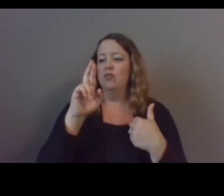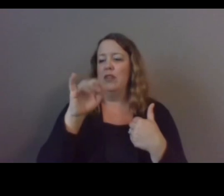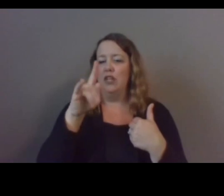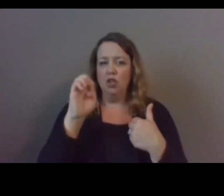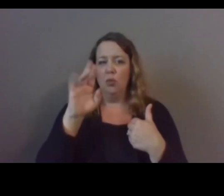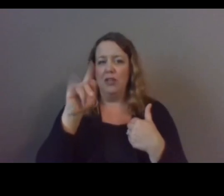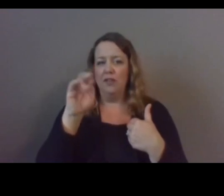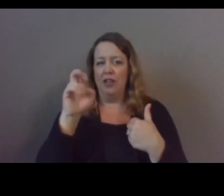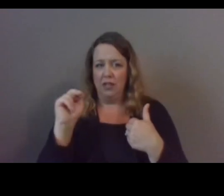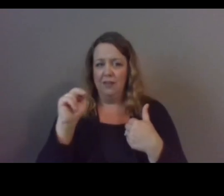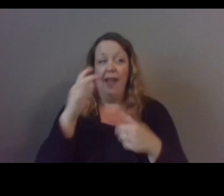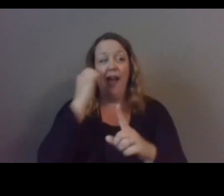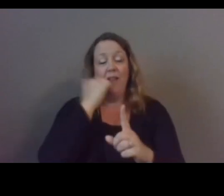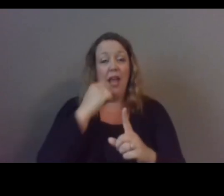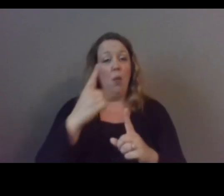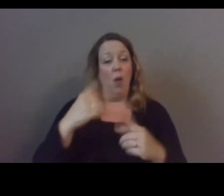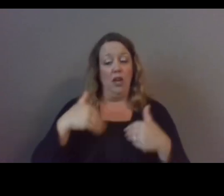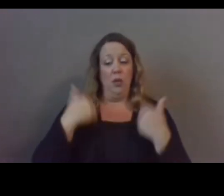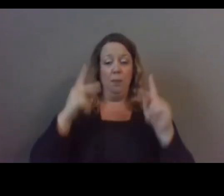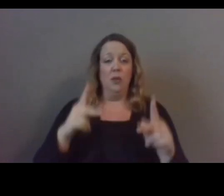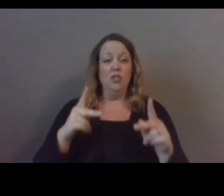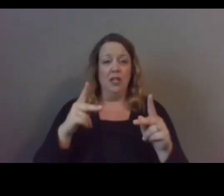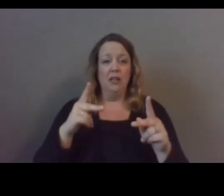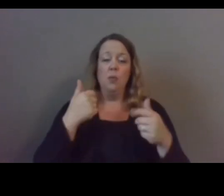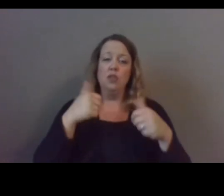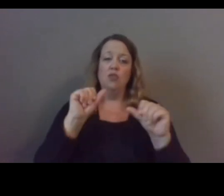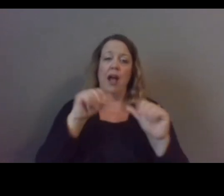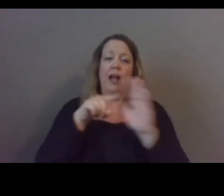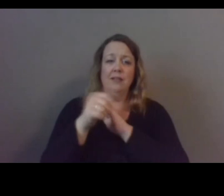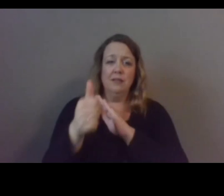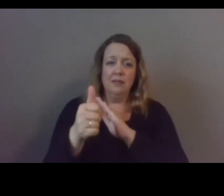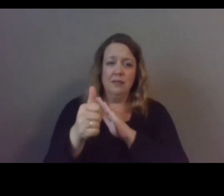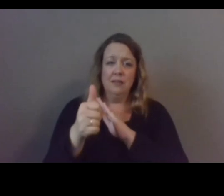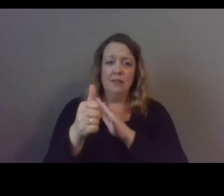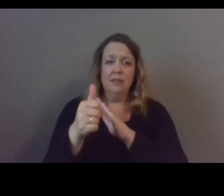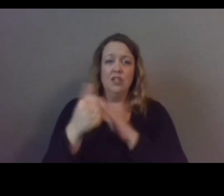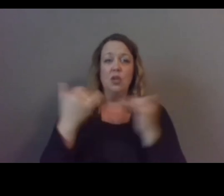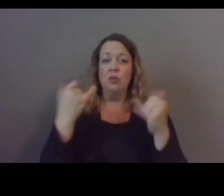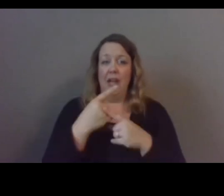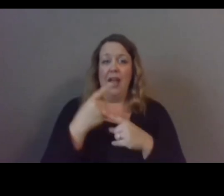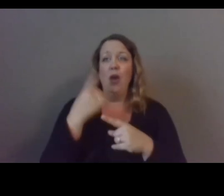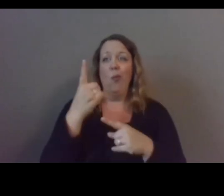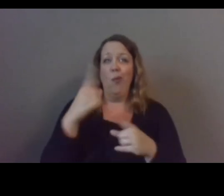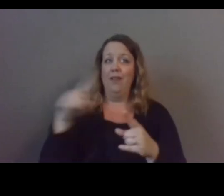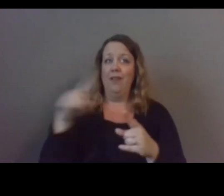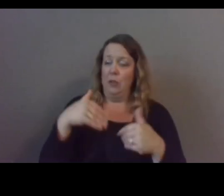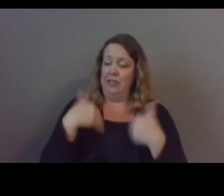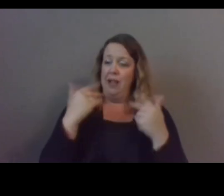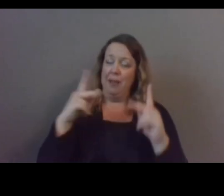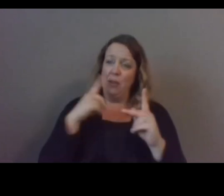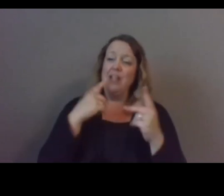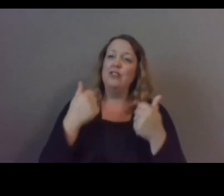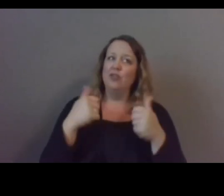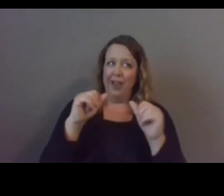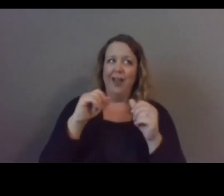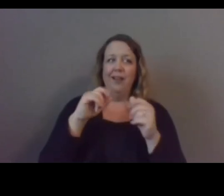attempts suicide so today one of our young ones is attempting suicide as we speak so that's